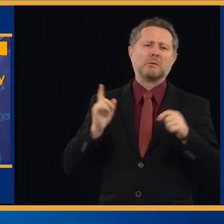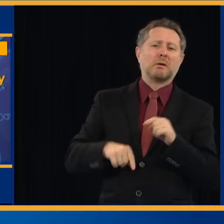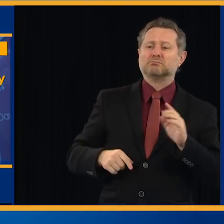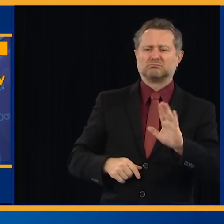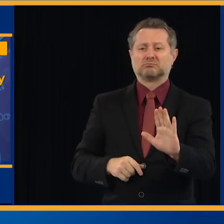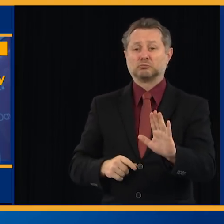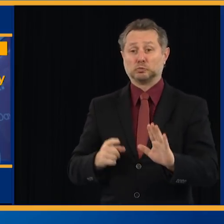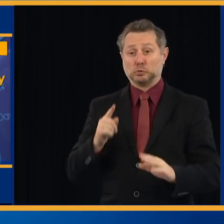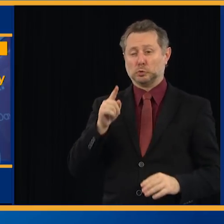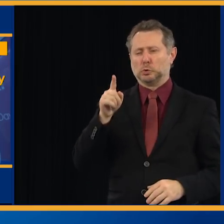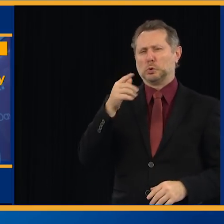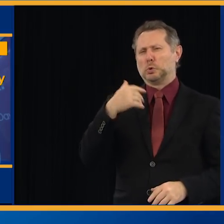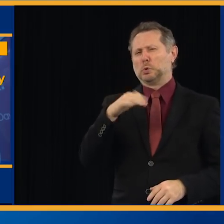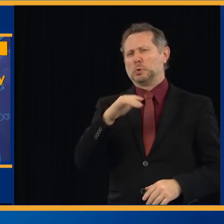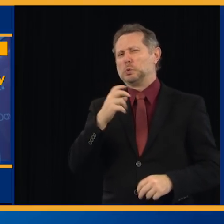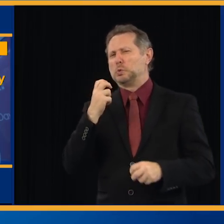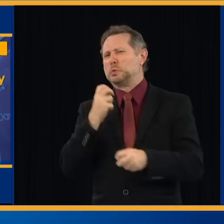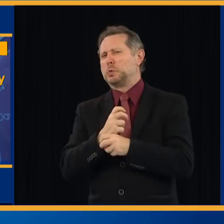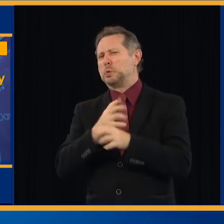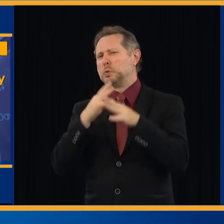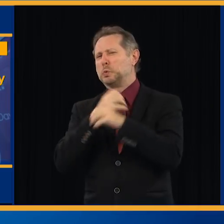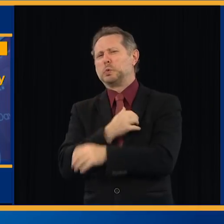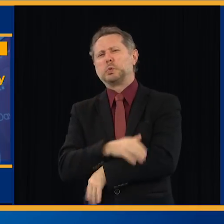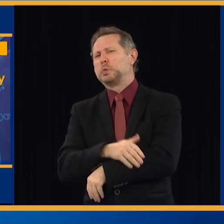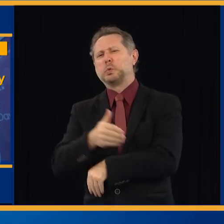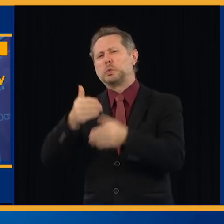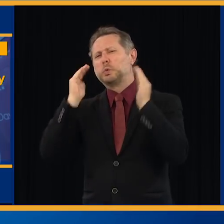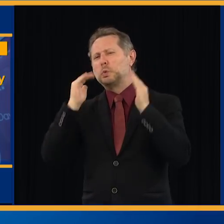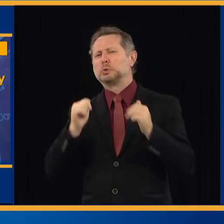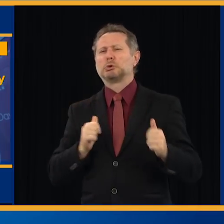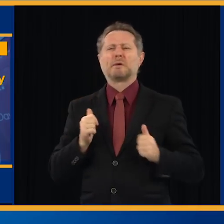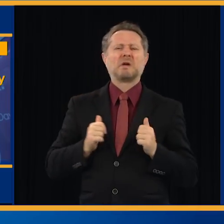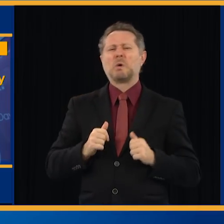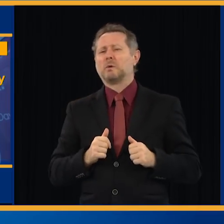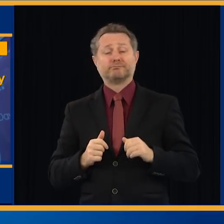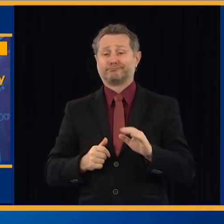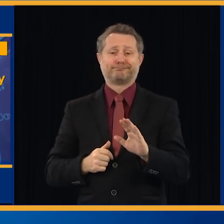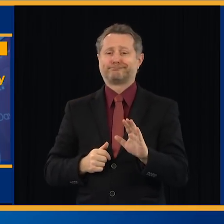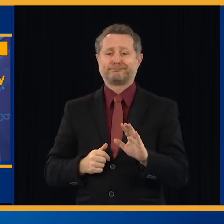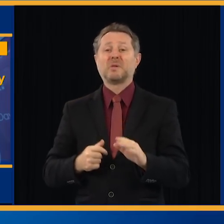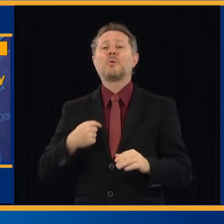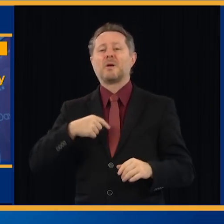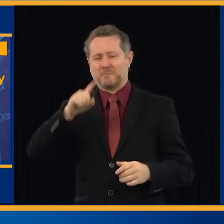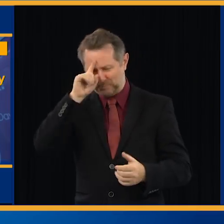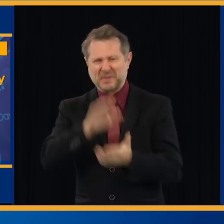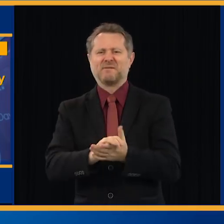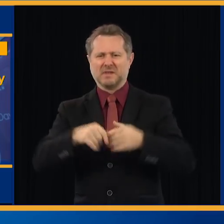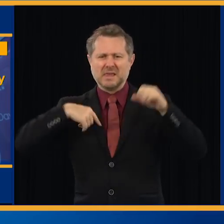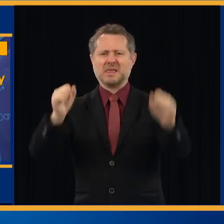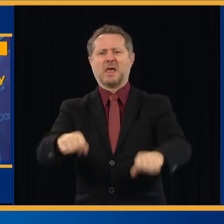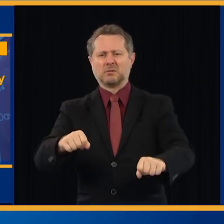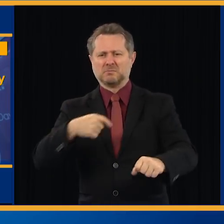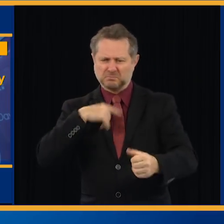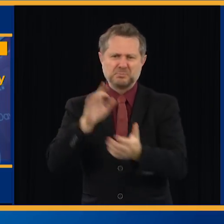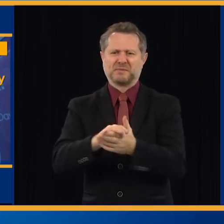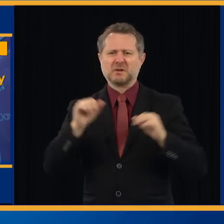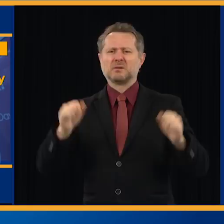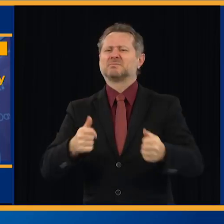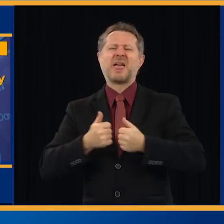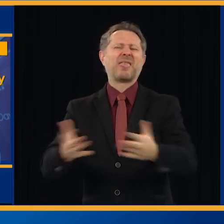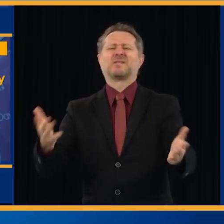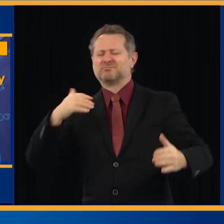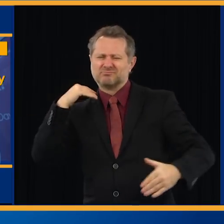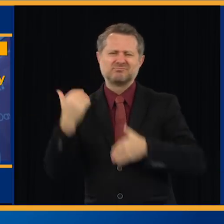ambitious. We can do it. I believe we can do it. I believe we can do anything. I believe we can build bridges. I believe we can build